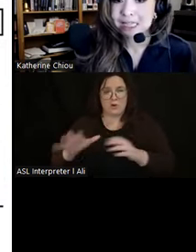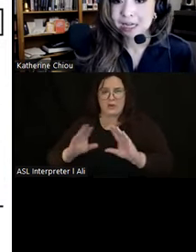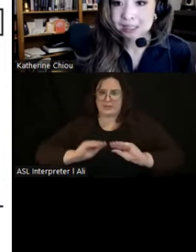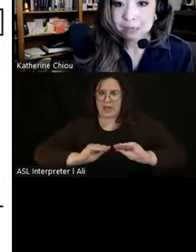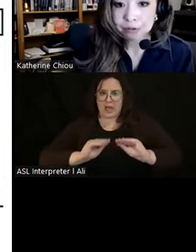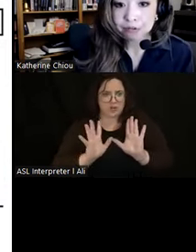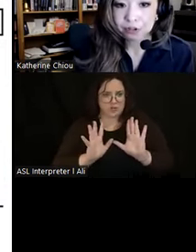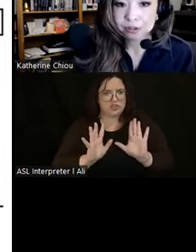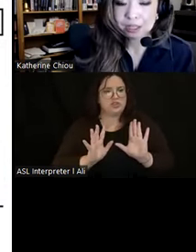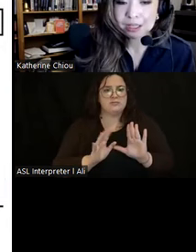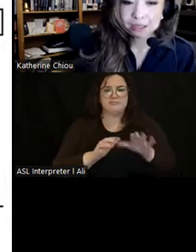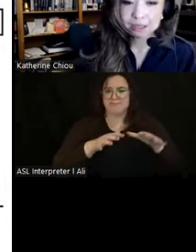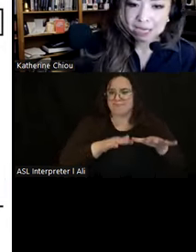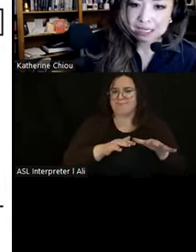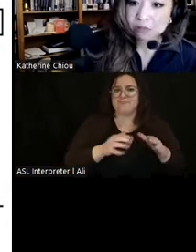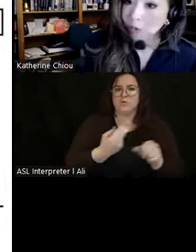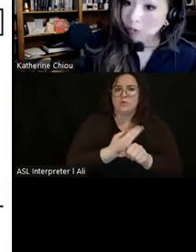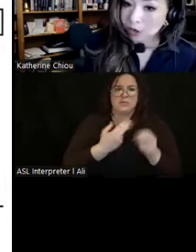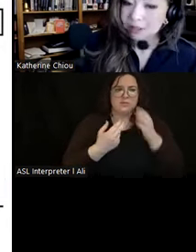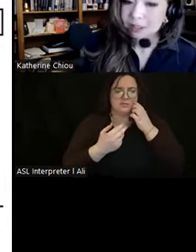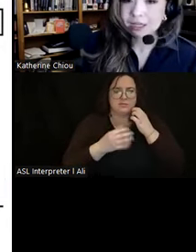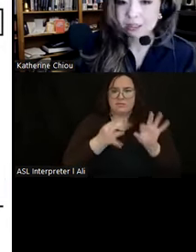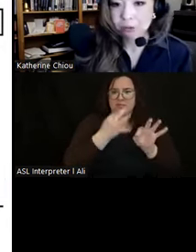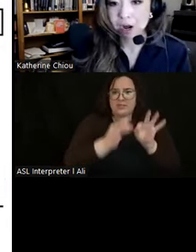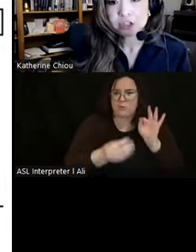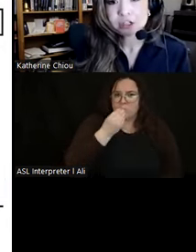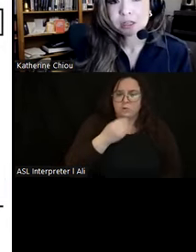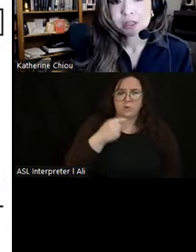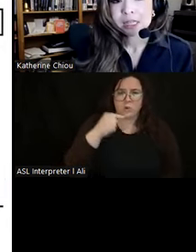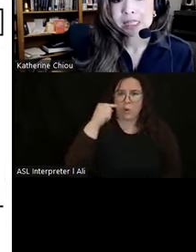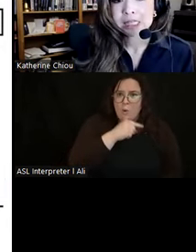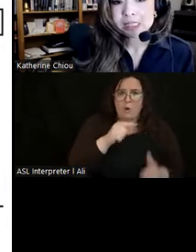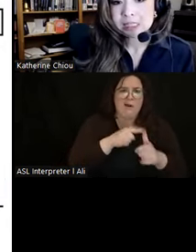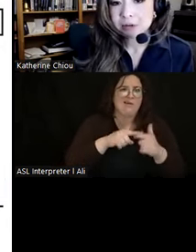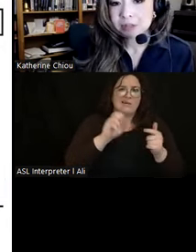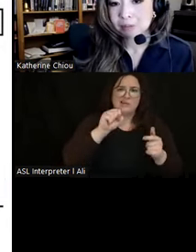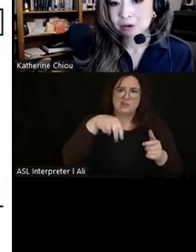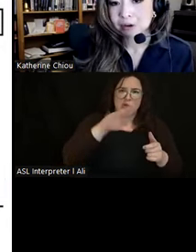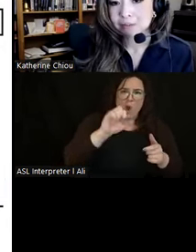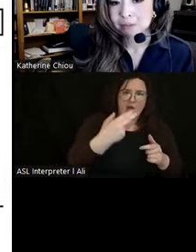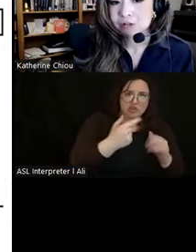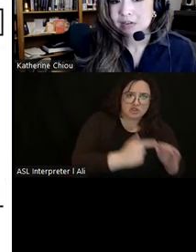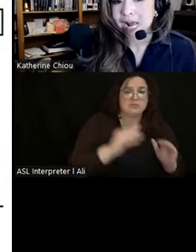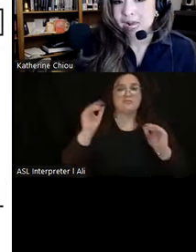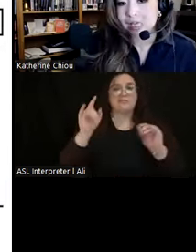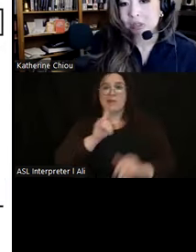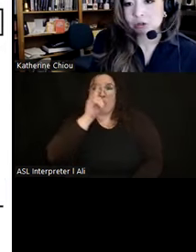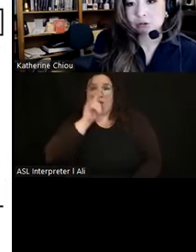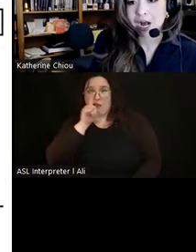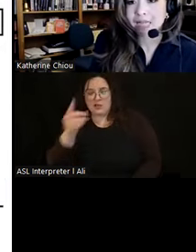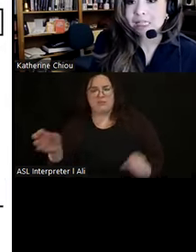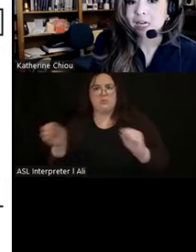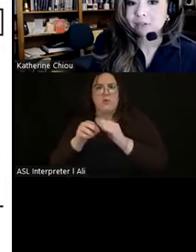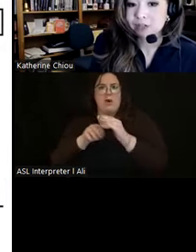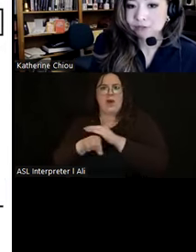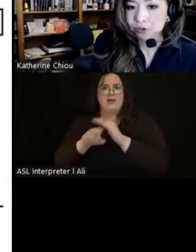mainly on staple foods like maize or corn and squash, the elites at San Jose de Moro had much greater access to